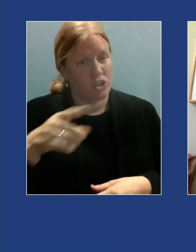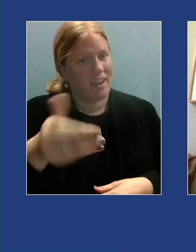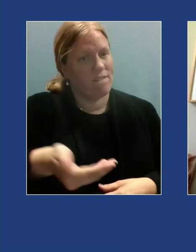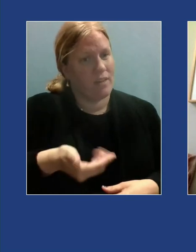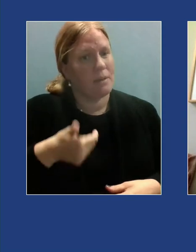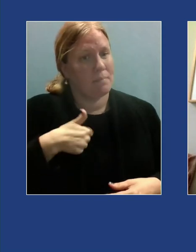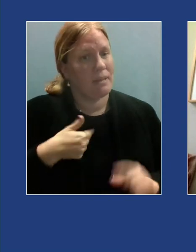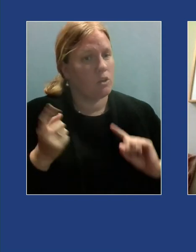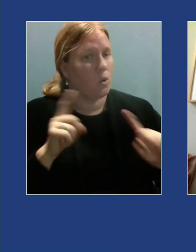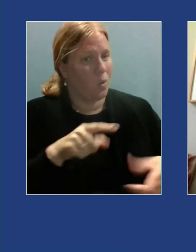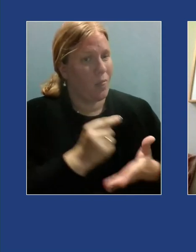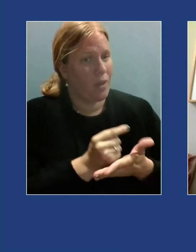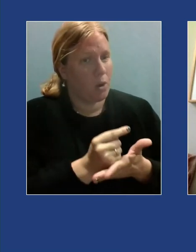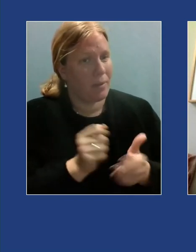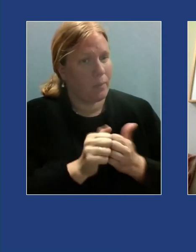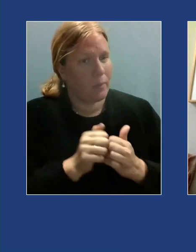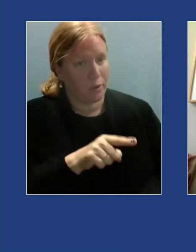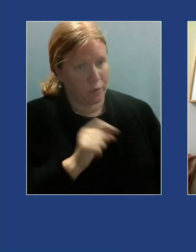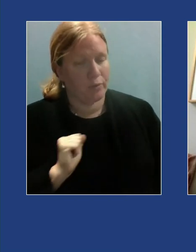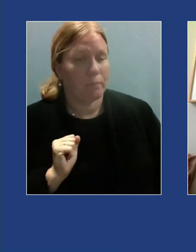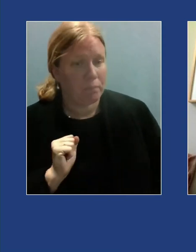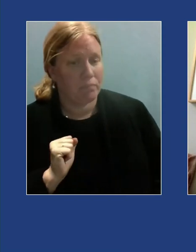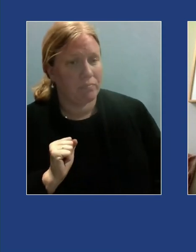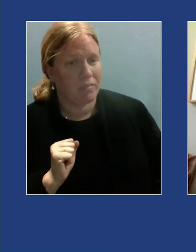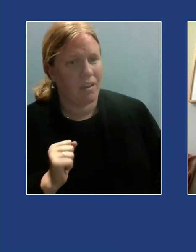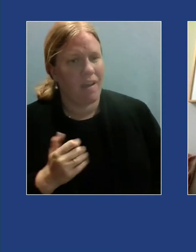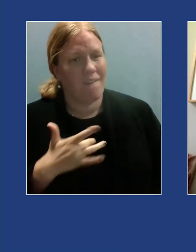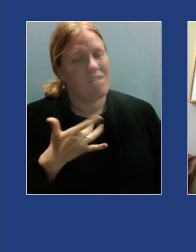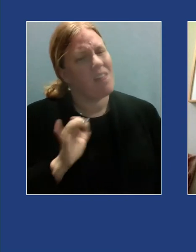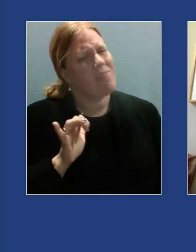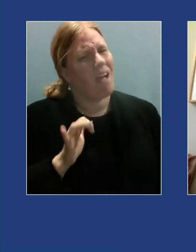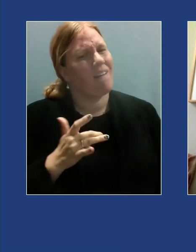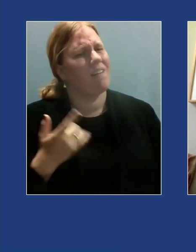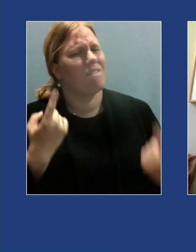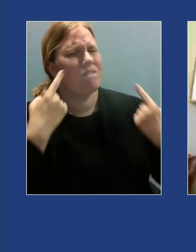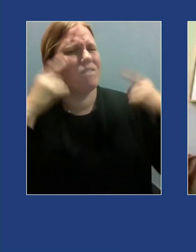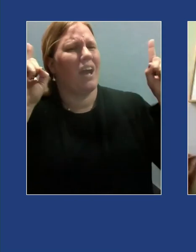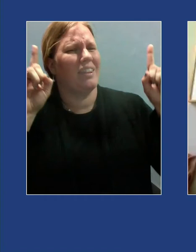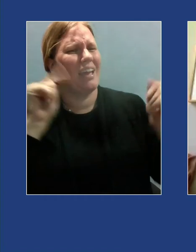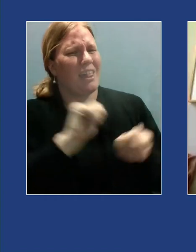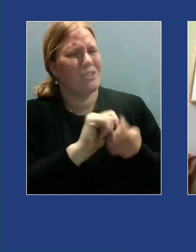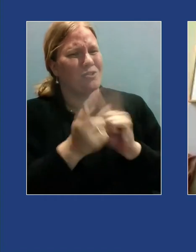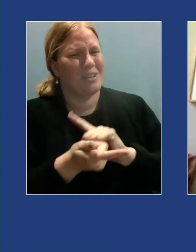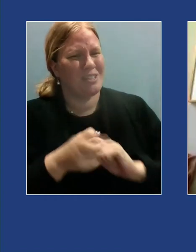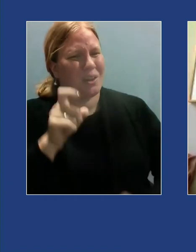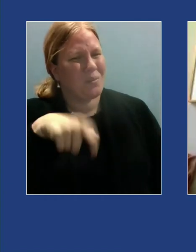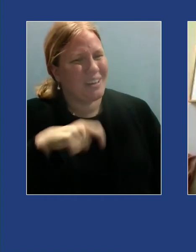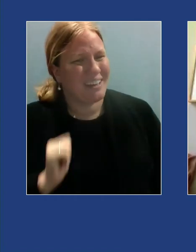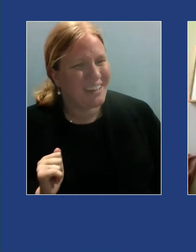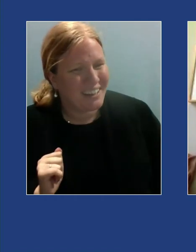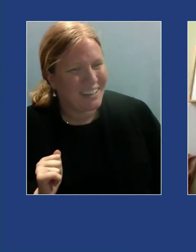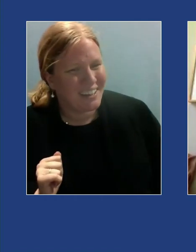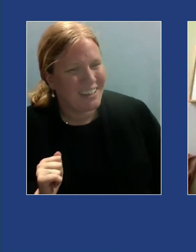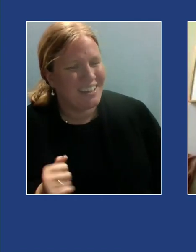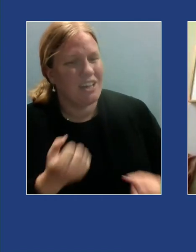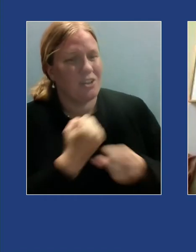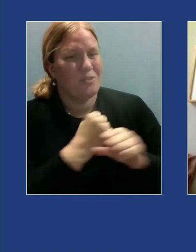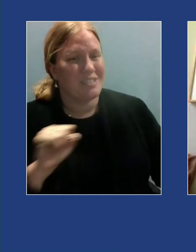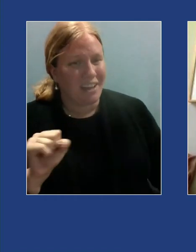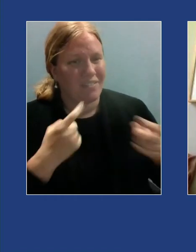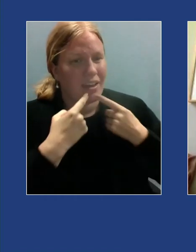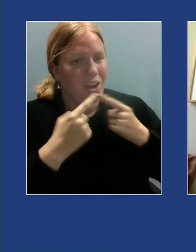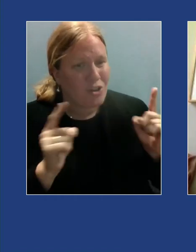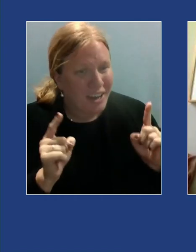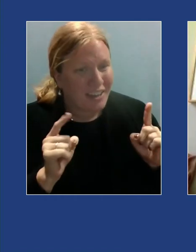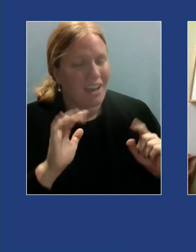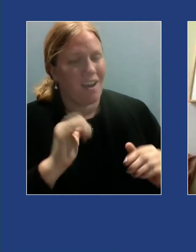it truly felt like we finally had the translator we'd always needed but never know what we needed to safely articulate our emotions and the